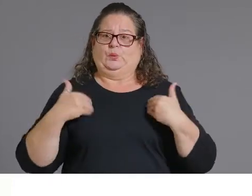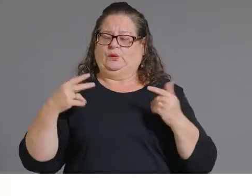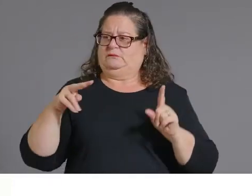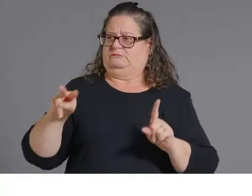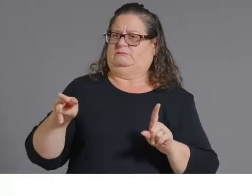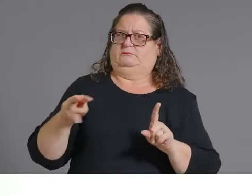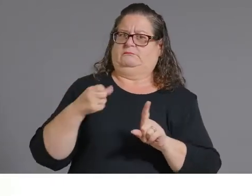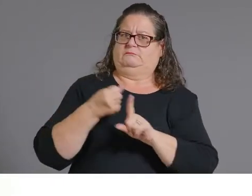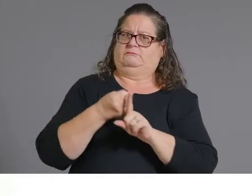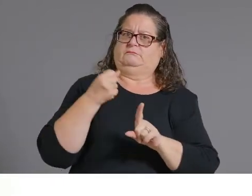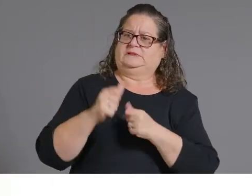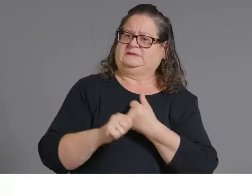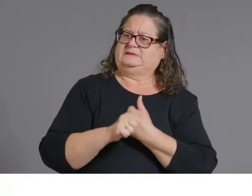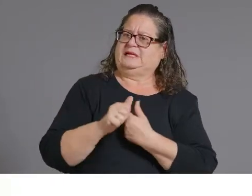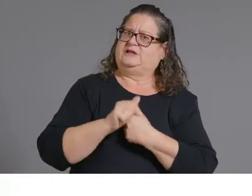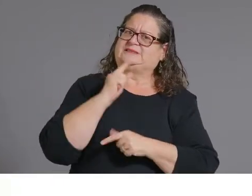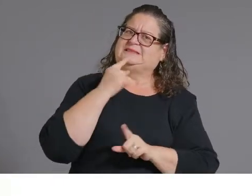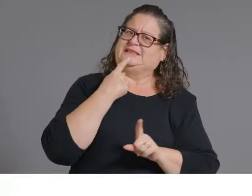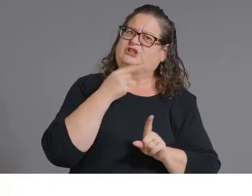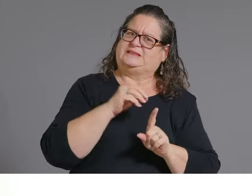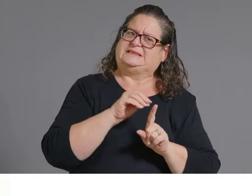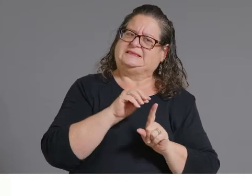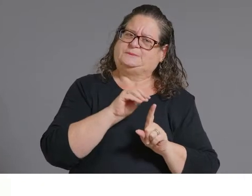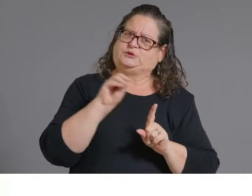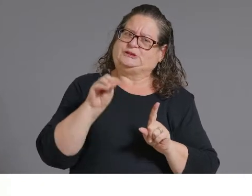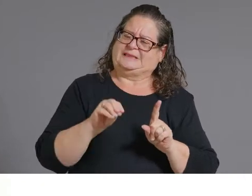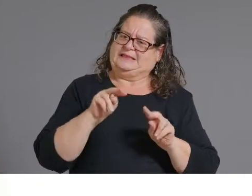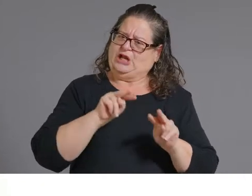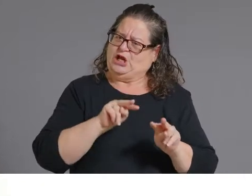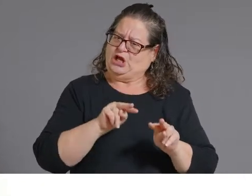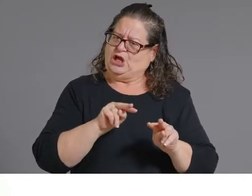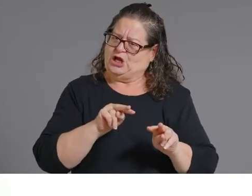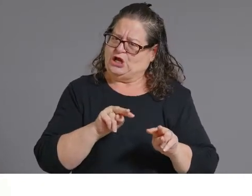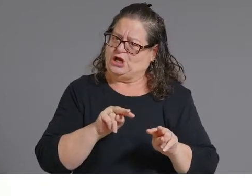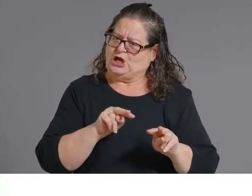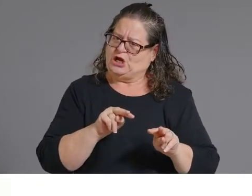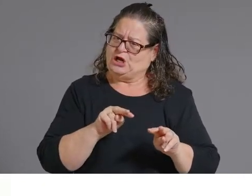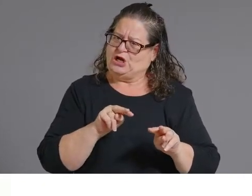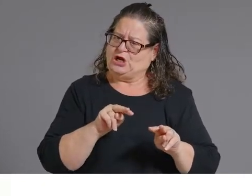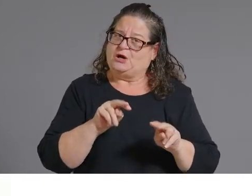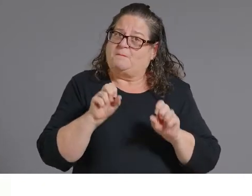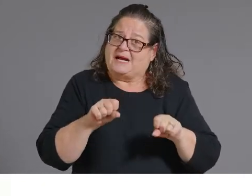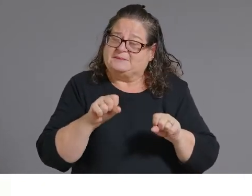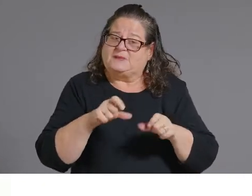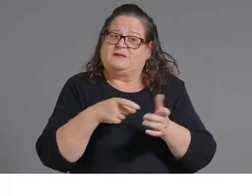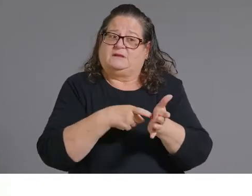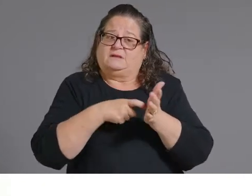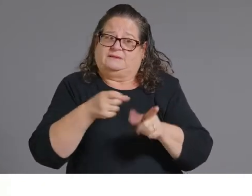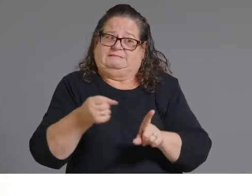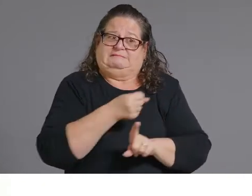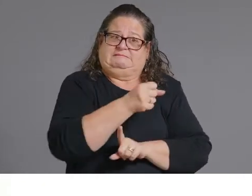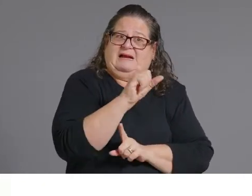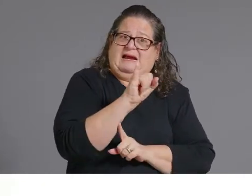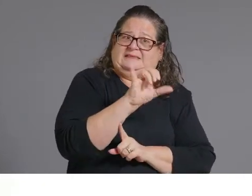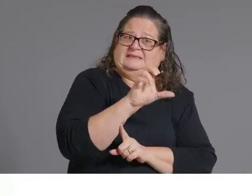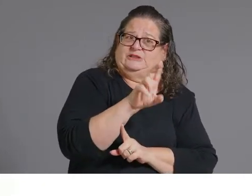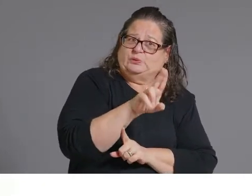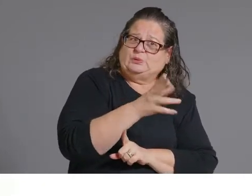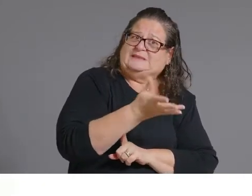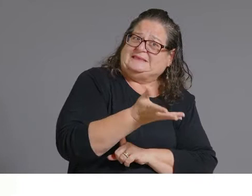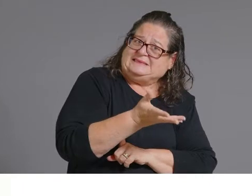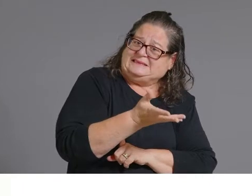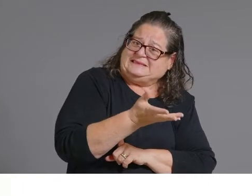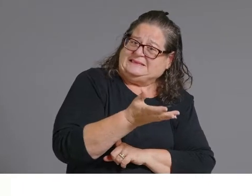hospitalization potentially requiring ventilation so this the reason that it's important to show even the slight